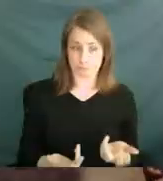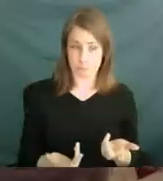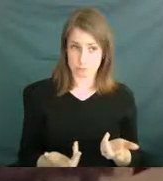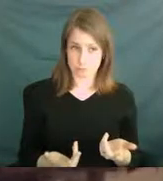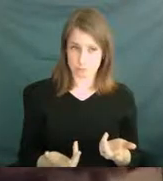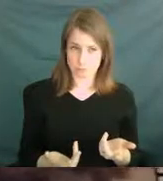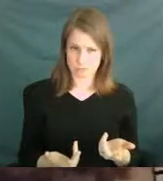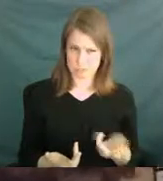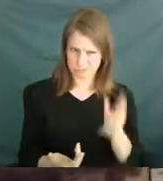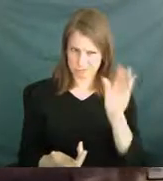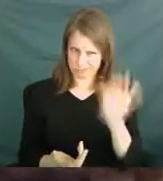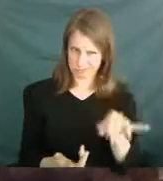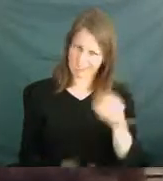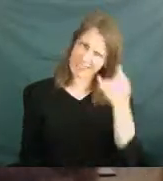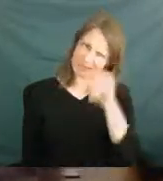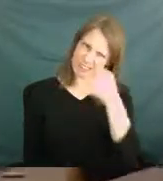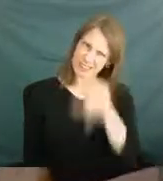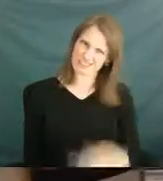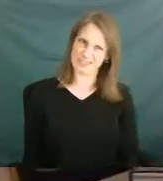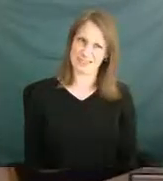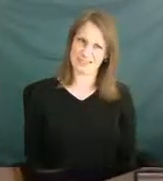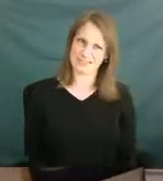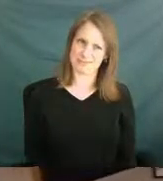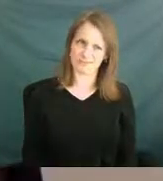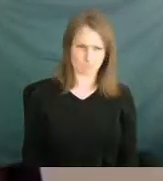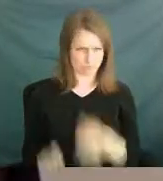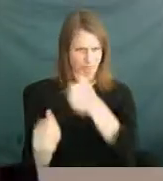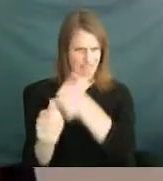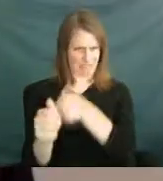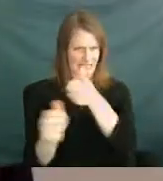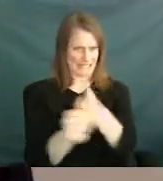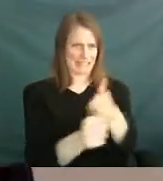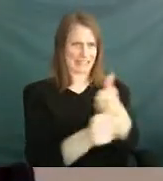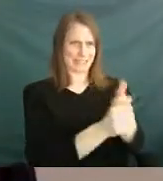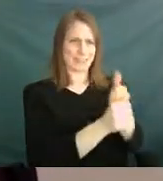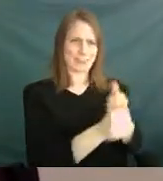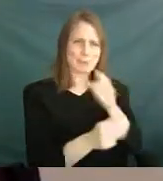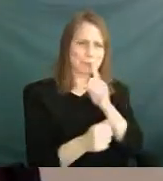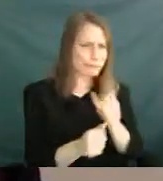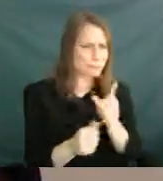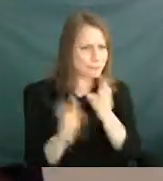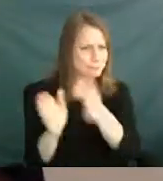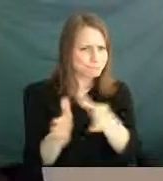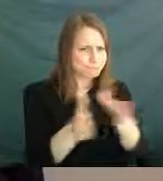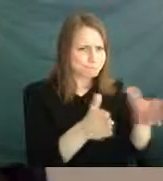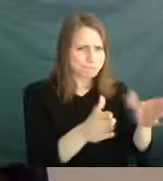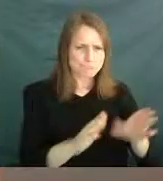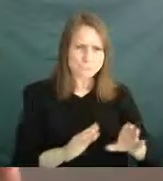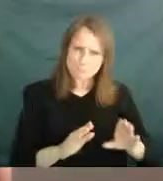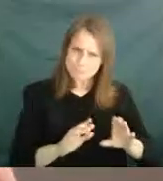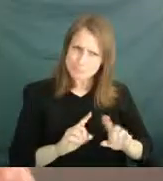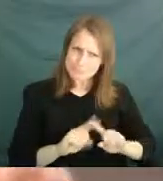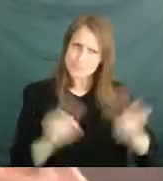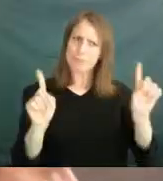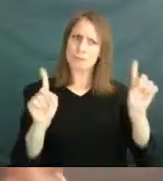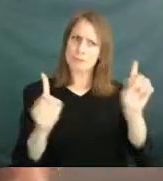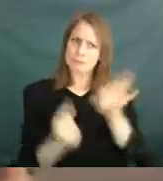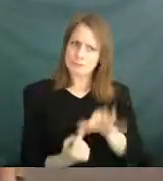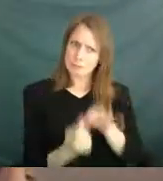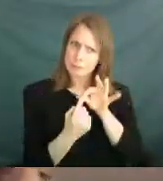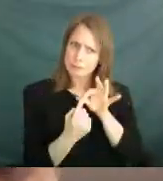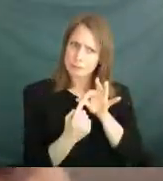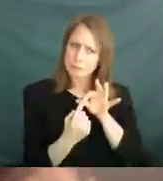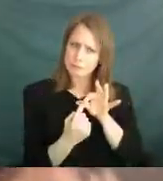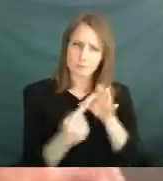Isn't that ridiculous? Tell us. Each of you is so individually special. I hope you guys